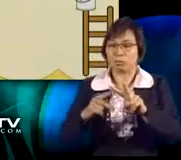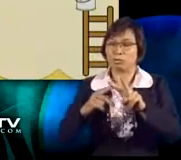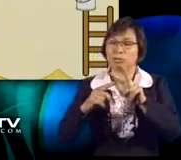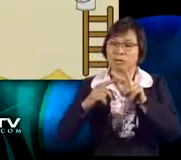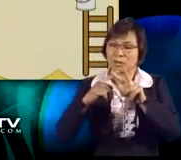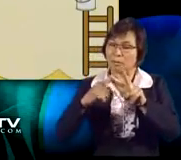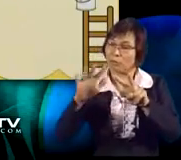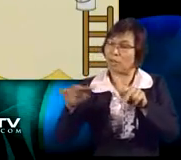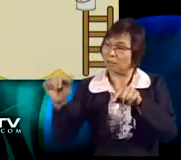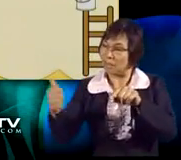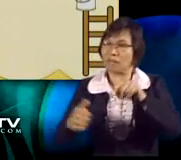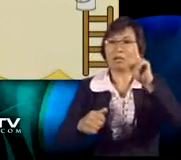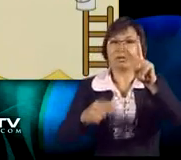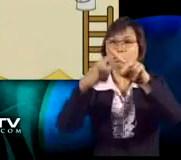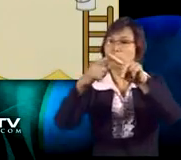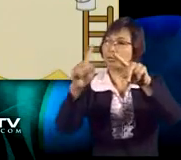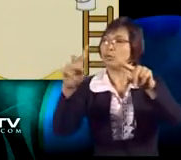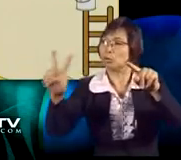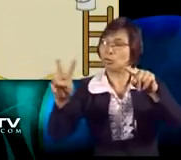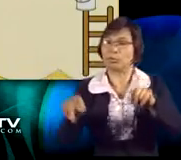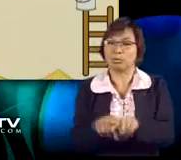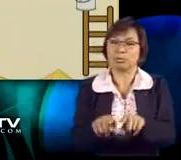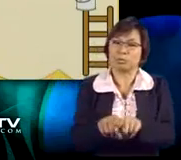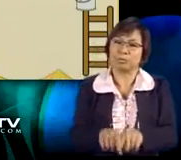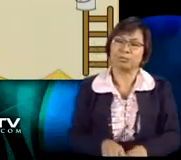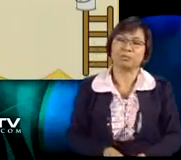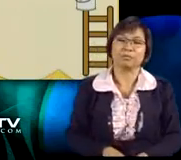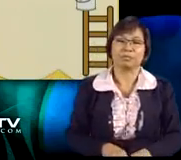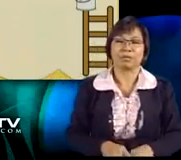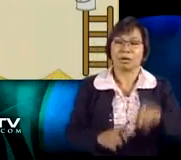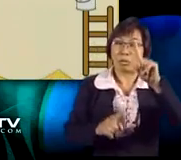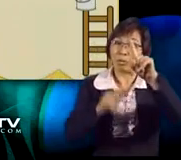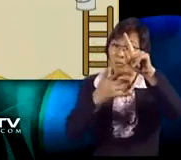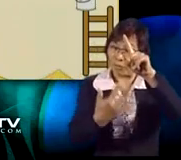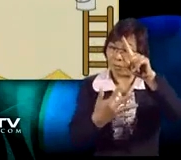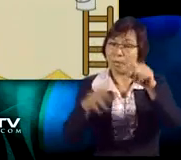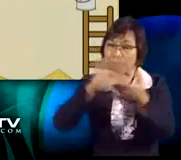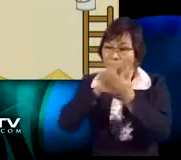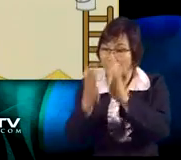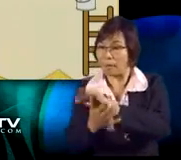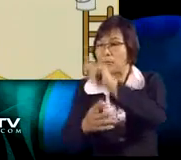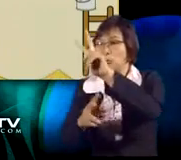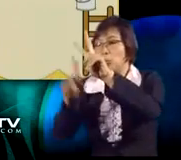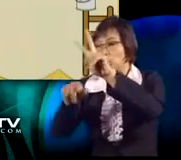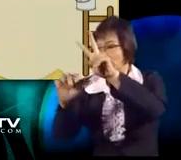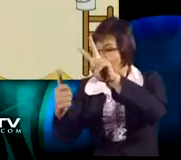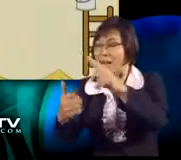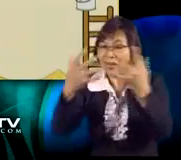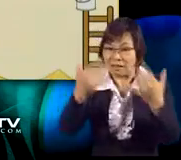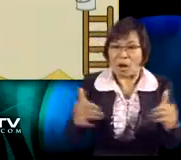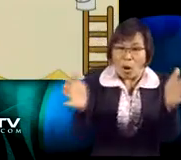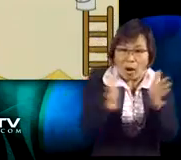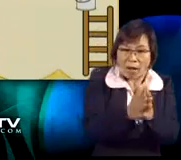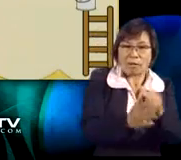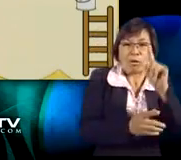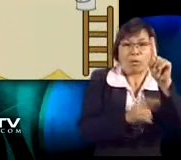2 times 5 is 10. And 2 times 1 is 2. 1 fifth